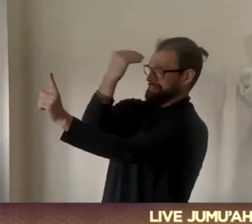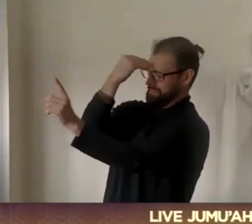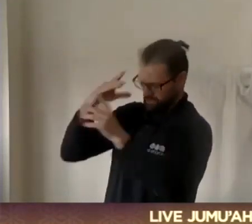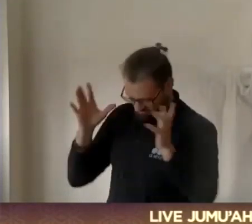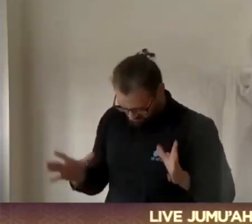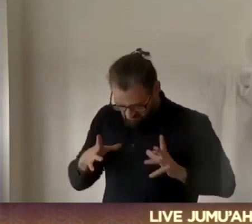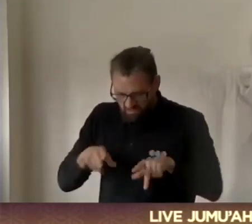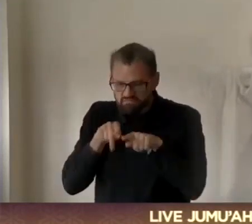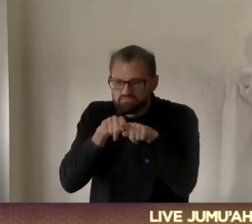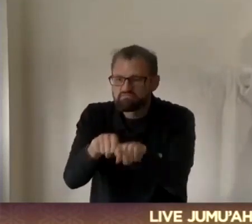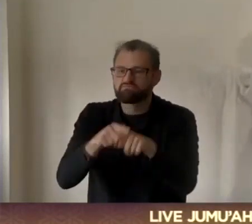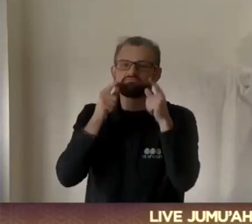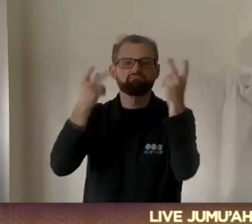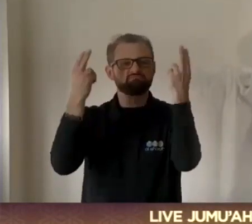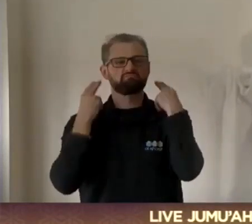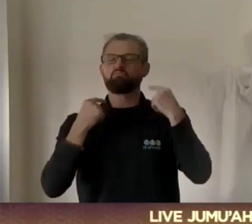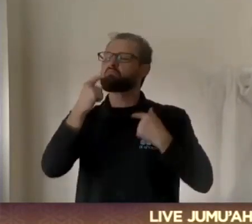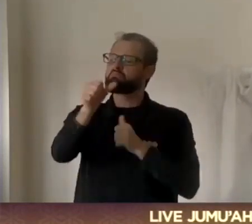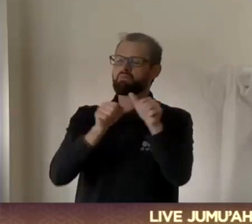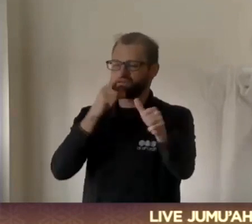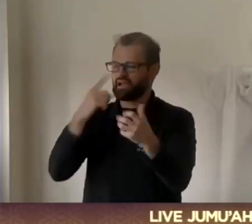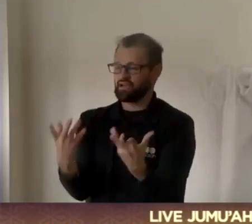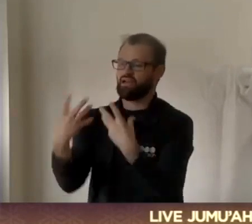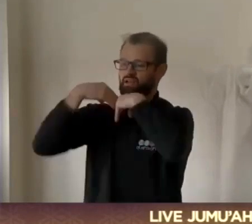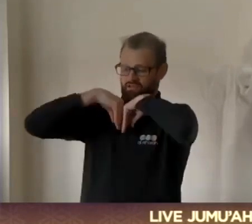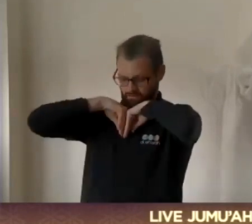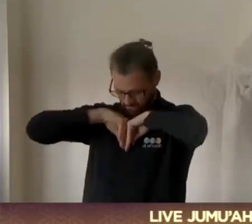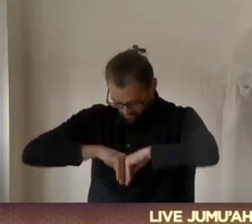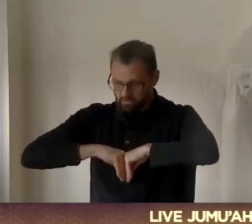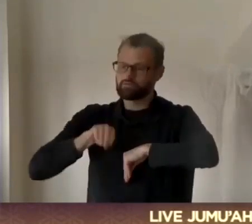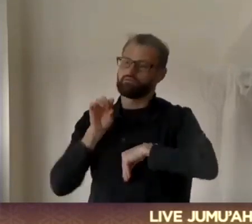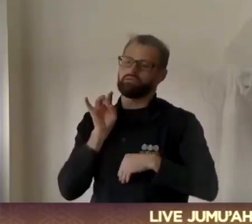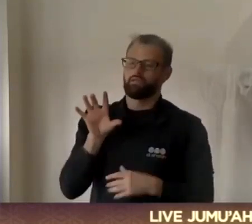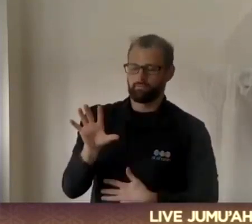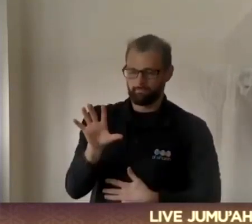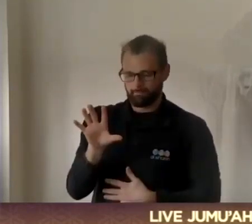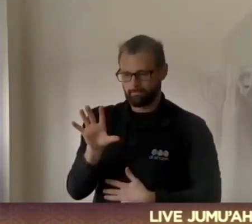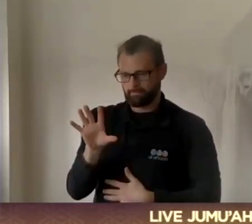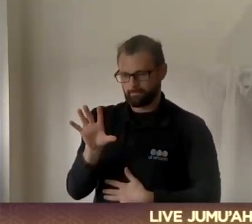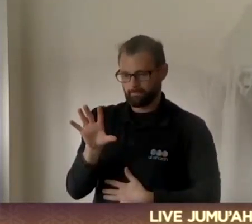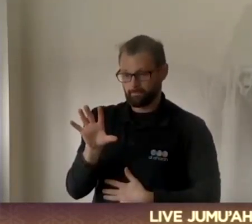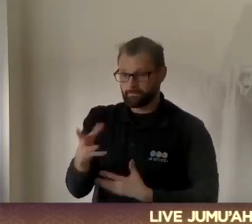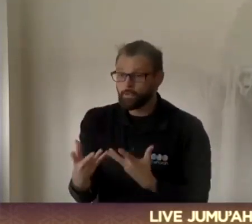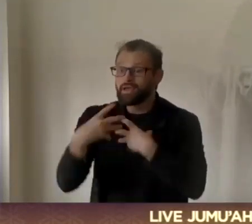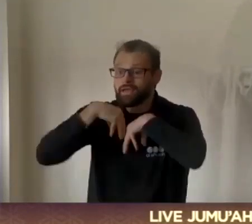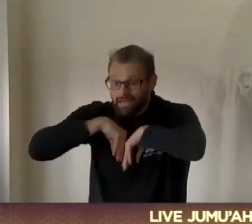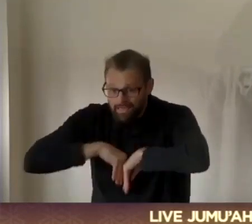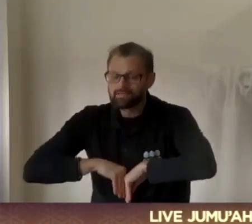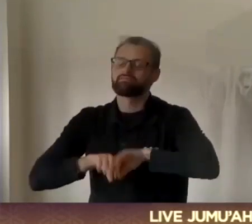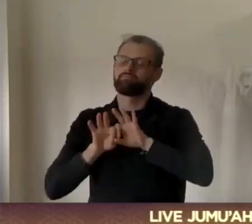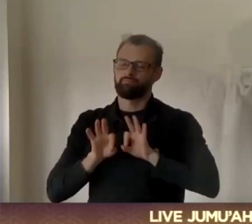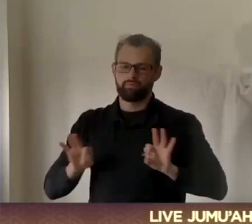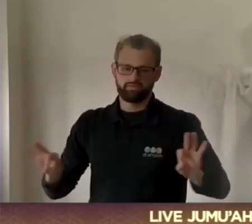abilities. This is what is meant by entering the fold of Islam. Once you've entered it, you feel a peace,